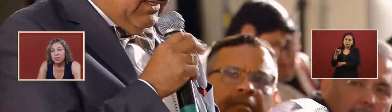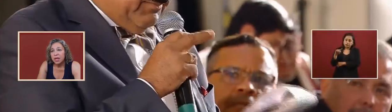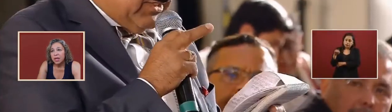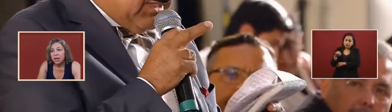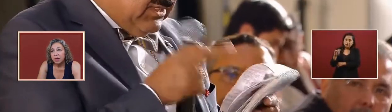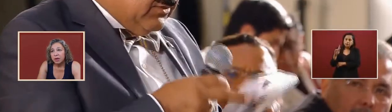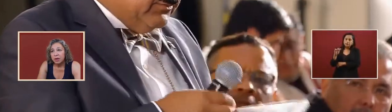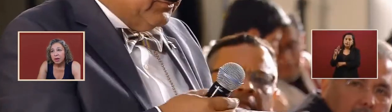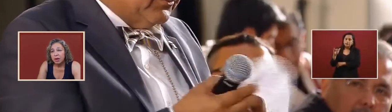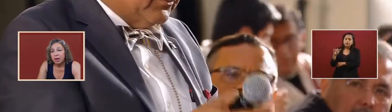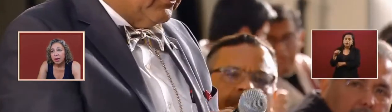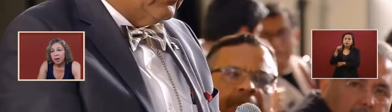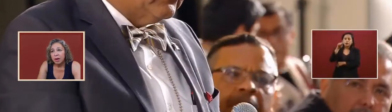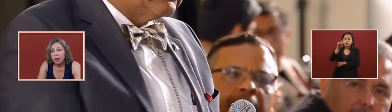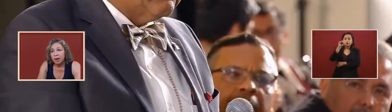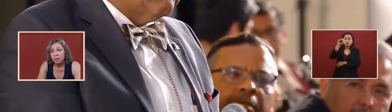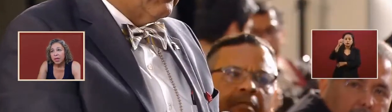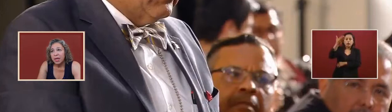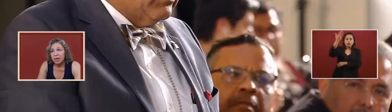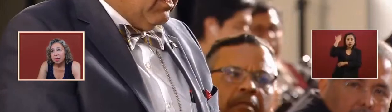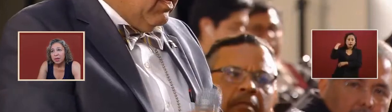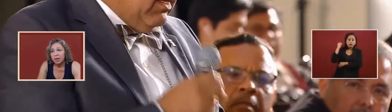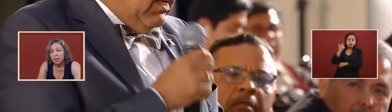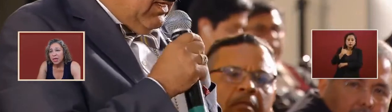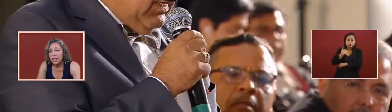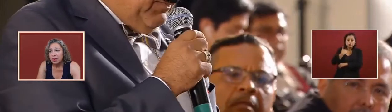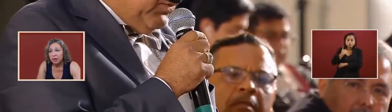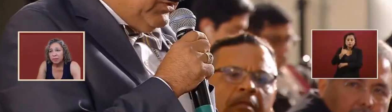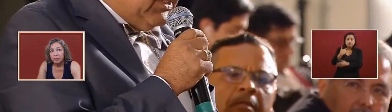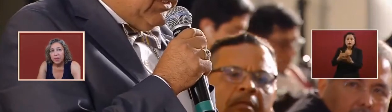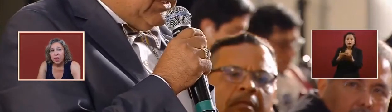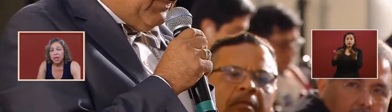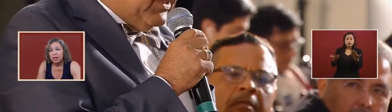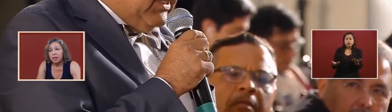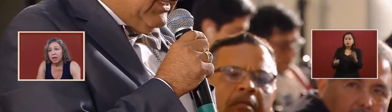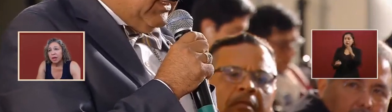he was the leader became the the leader